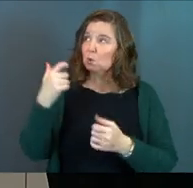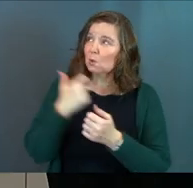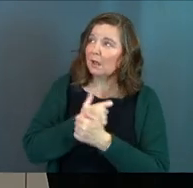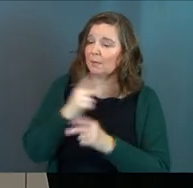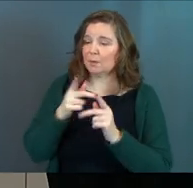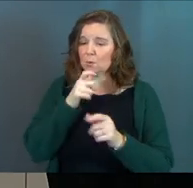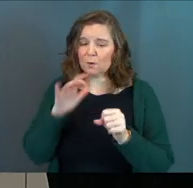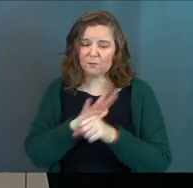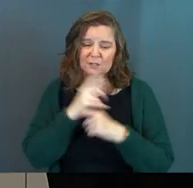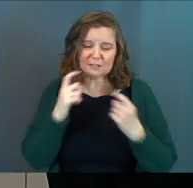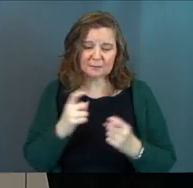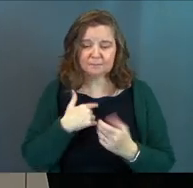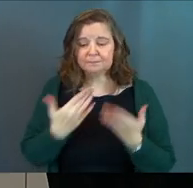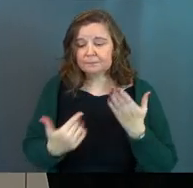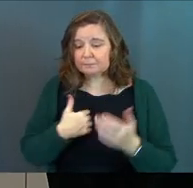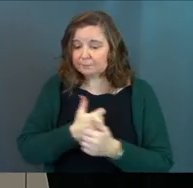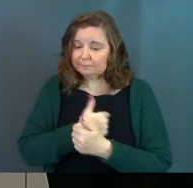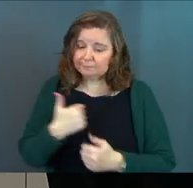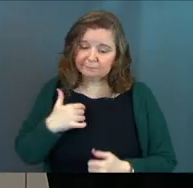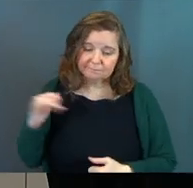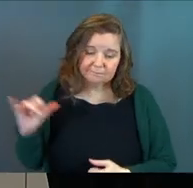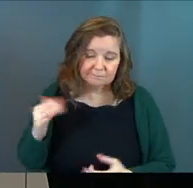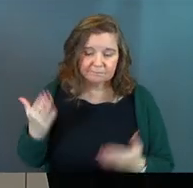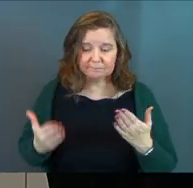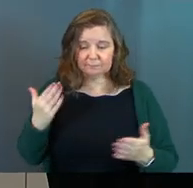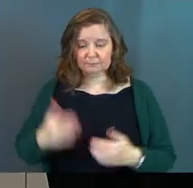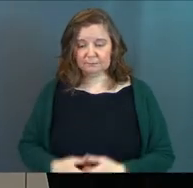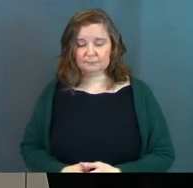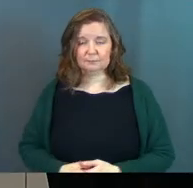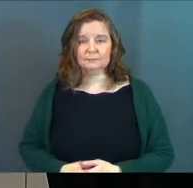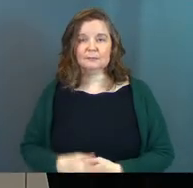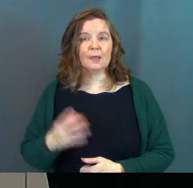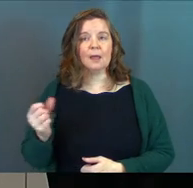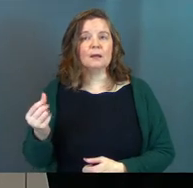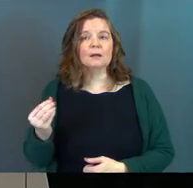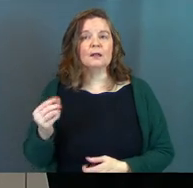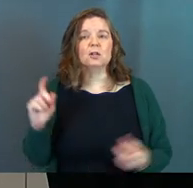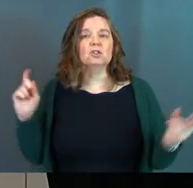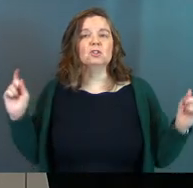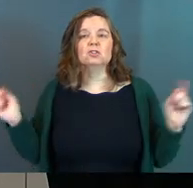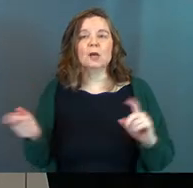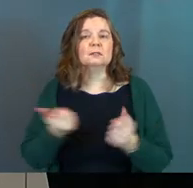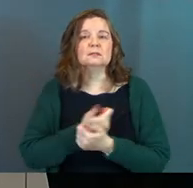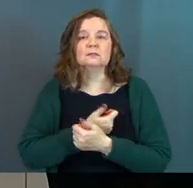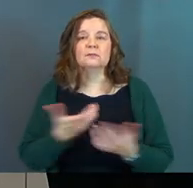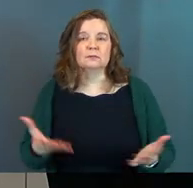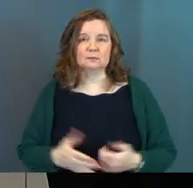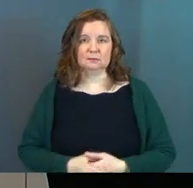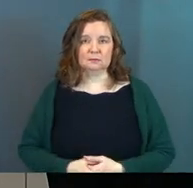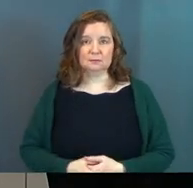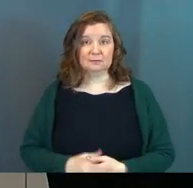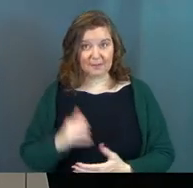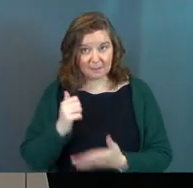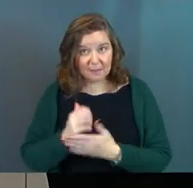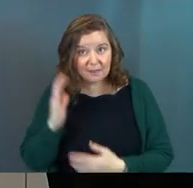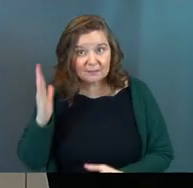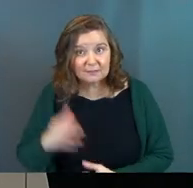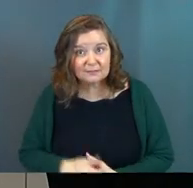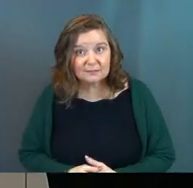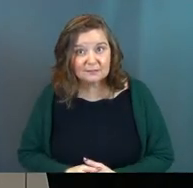you loved people who are full of sin. So maybe you could love me. And it just, it changes it all. Amen?